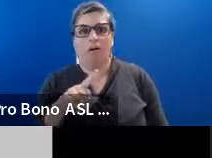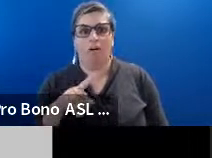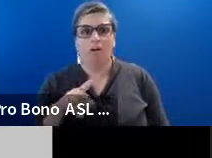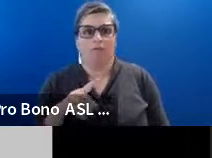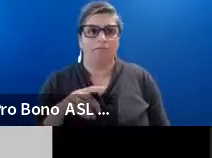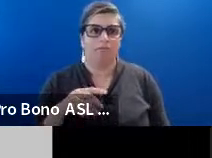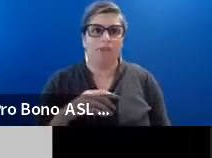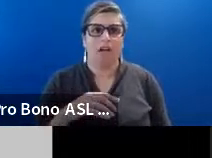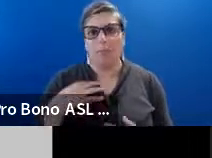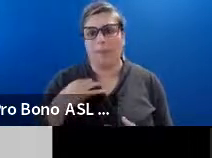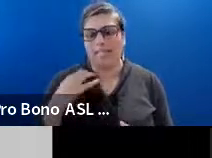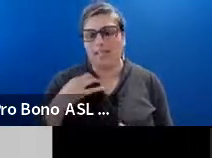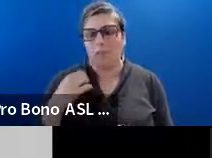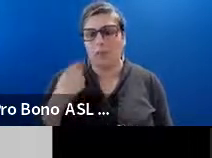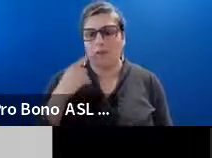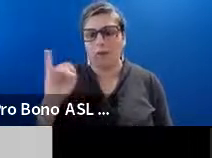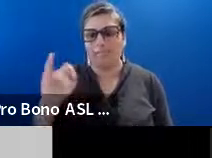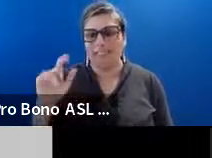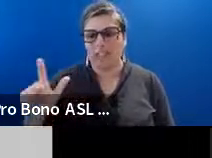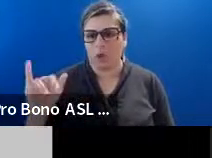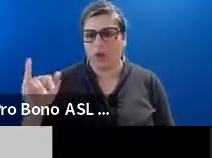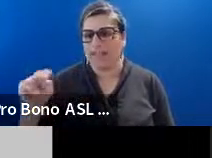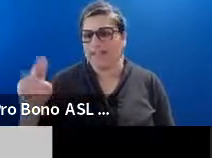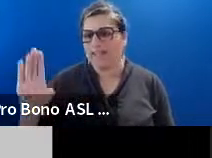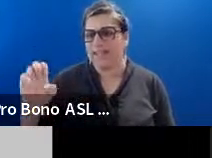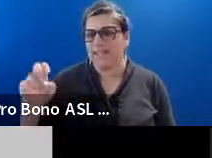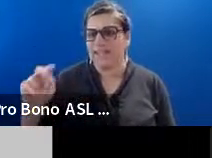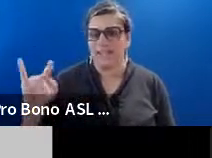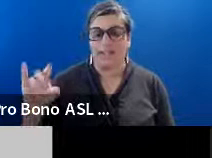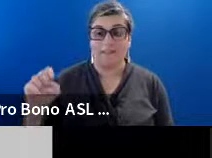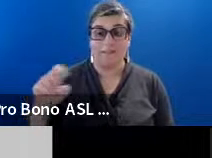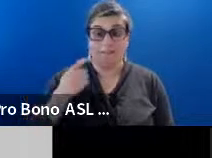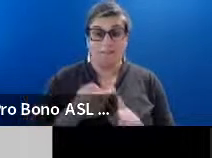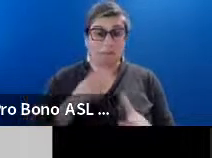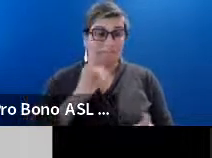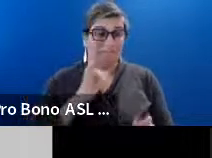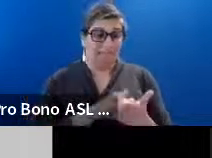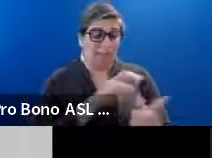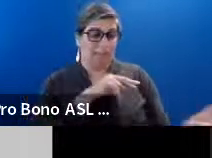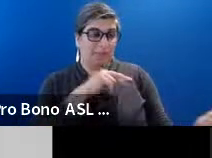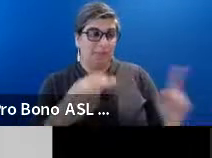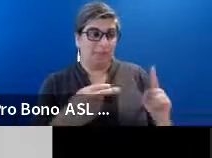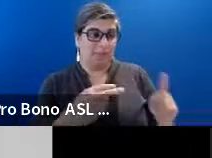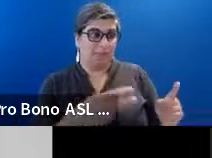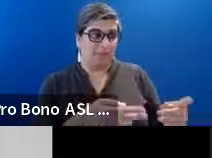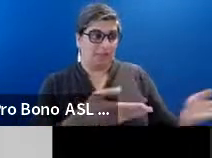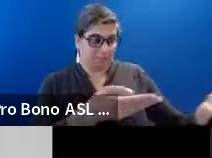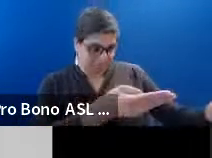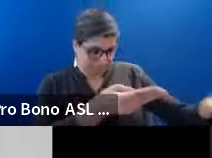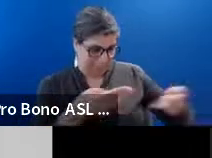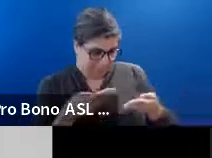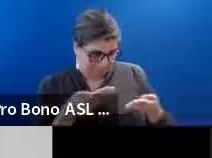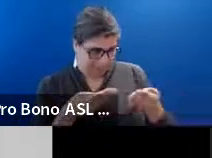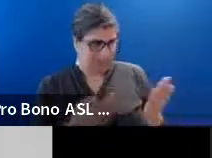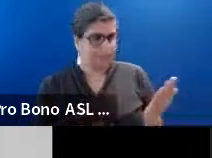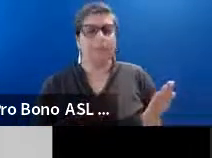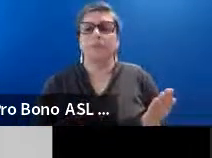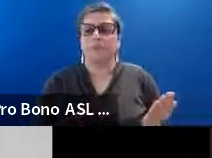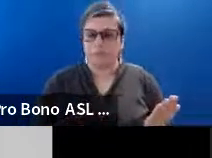So. Um. From. From that point. Uh. Uh. It comes to us. And. Um.